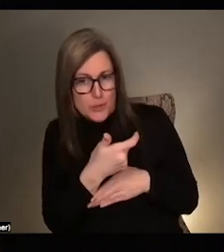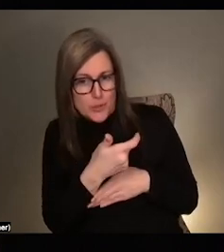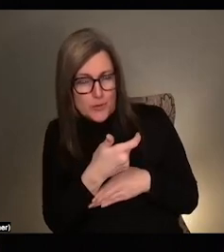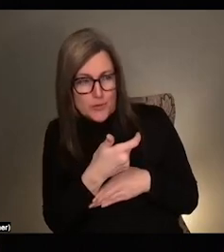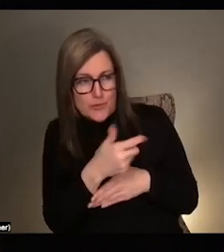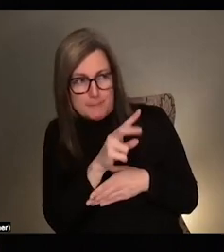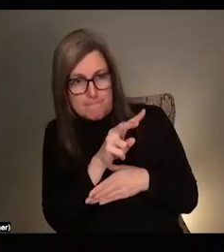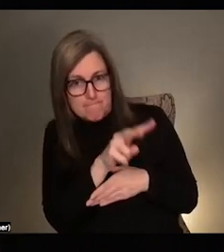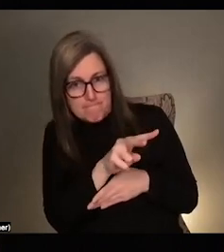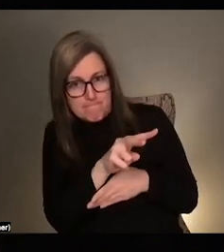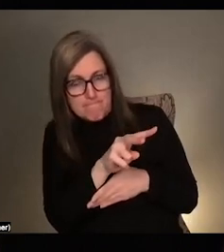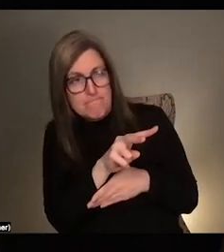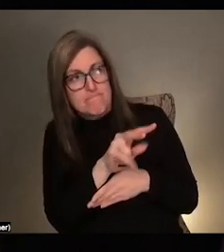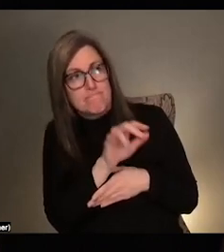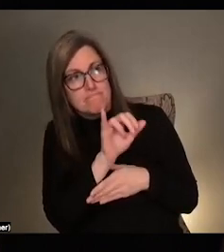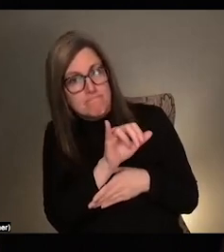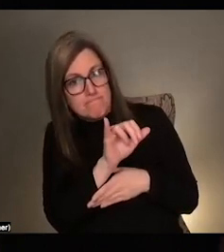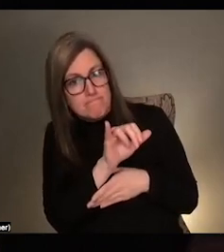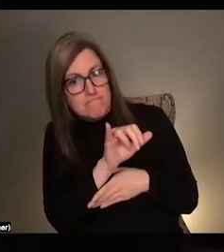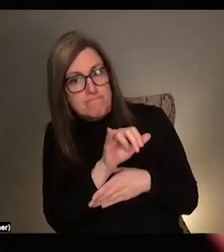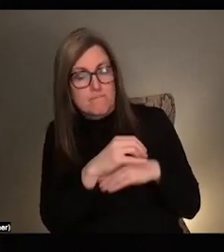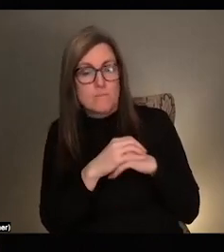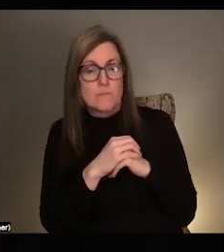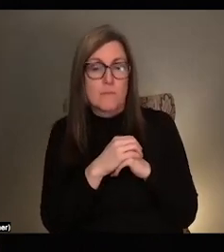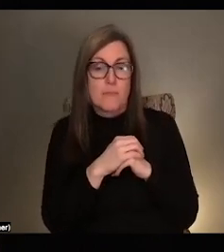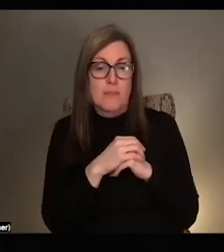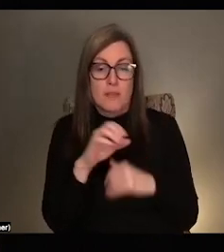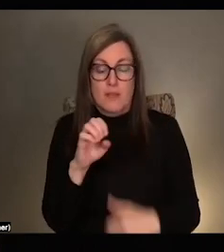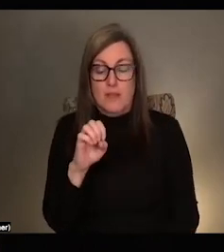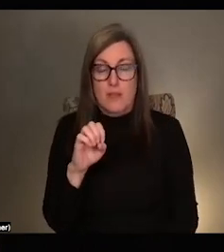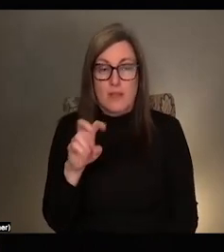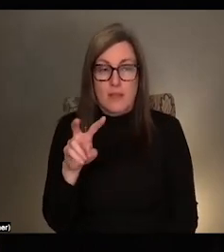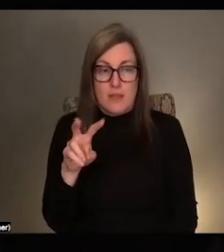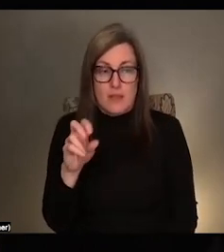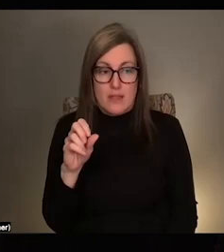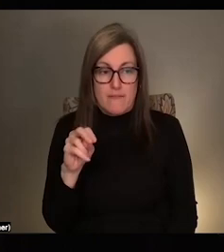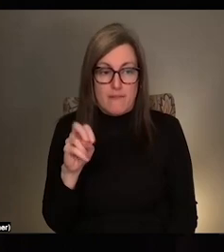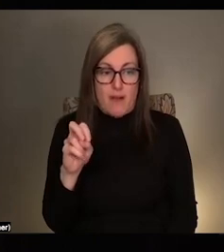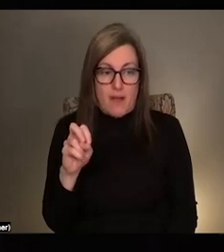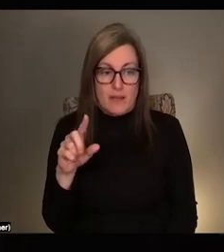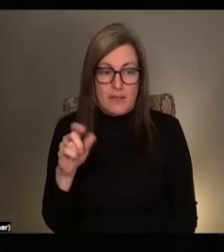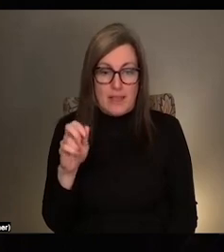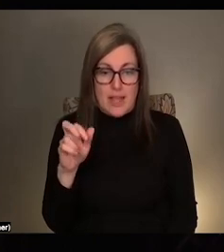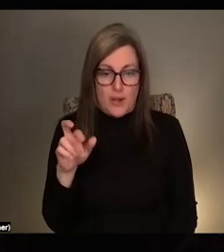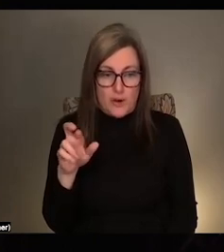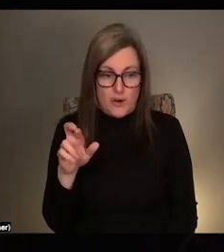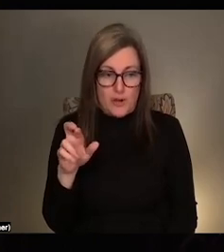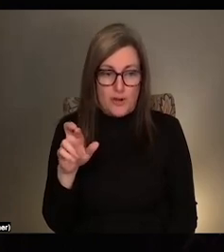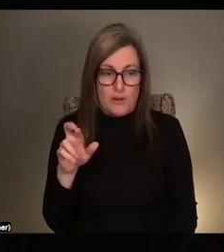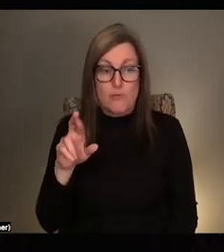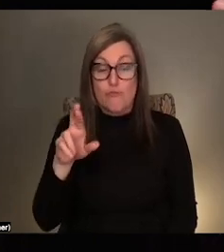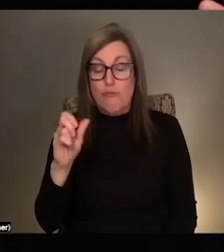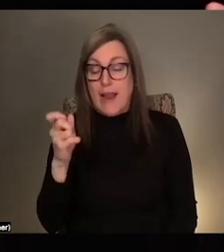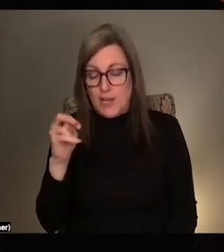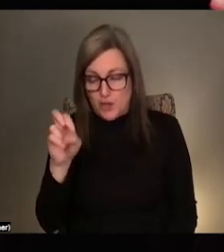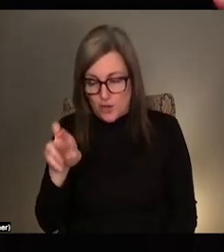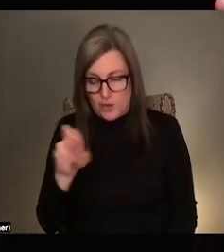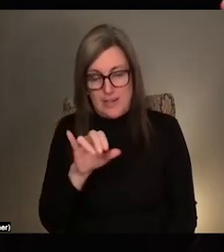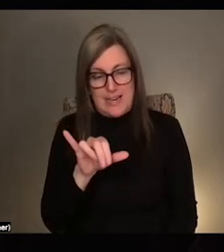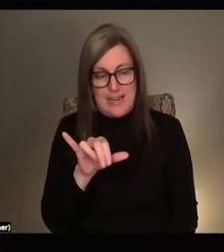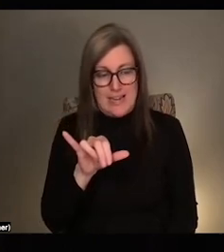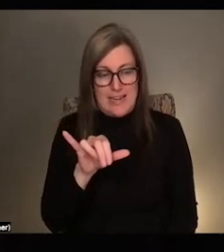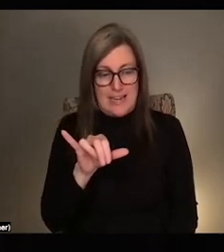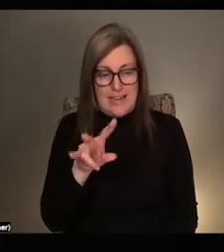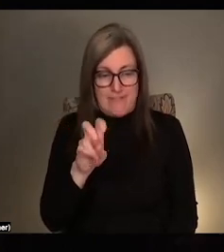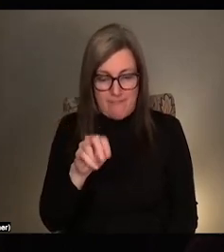I know like, you know, when like Yvonne Rainer's instructions for Trio A are basically that the performer has to like constantly avert